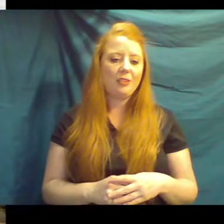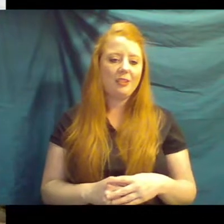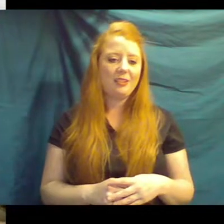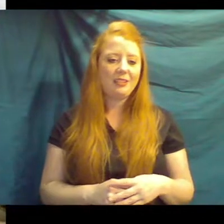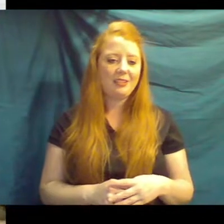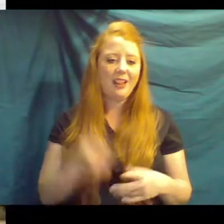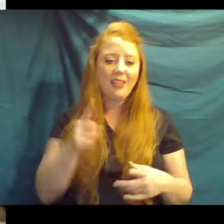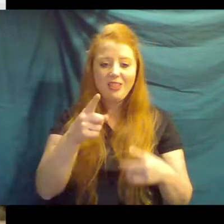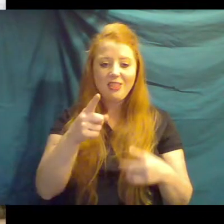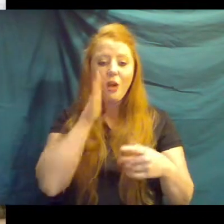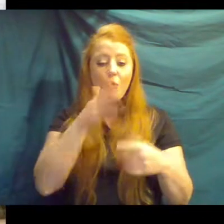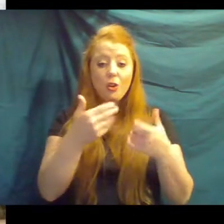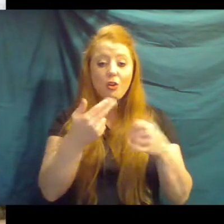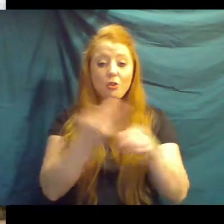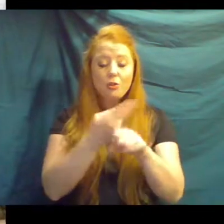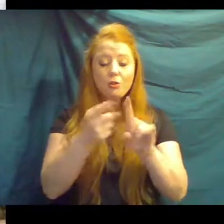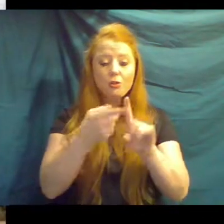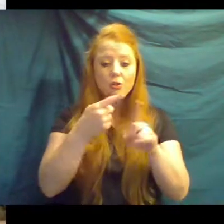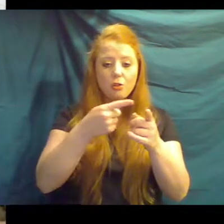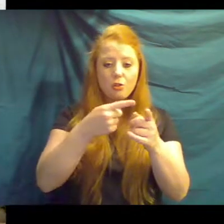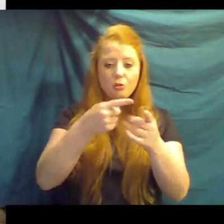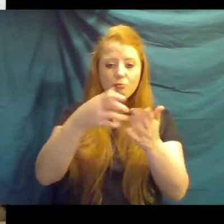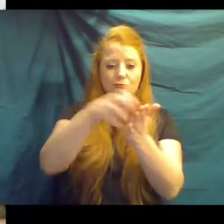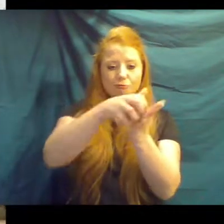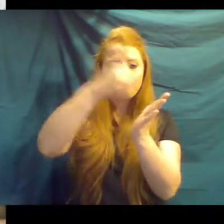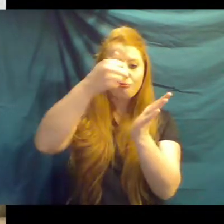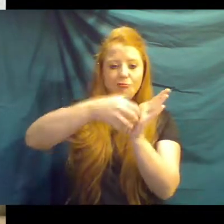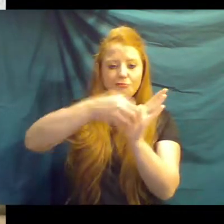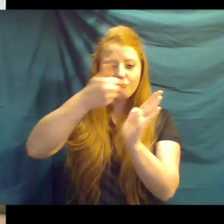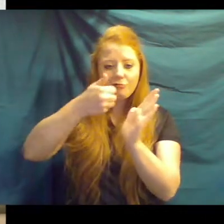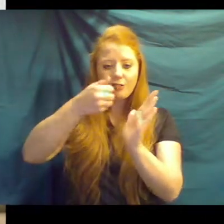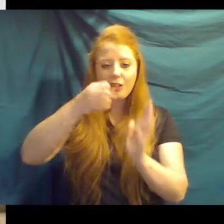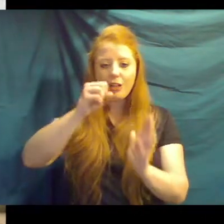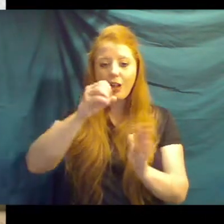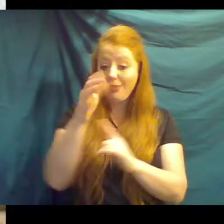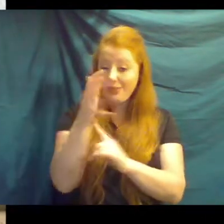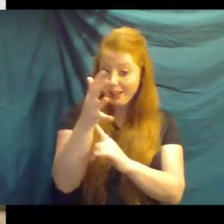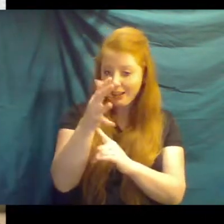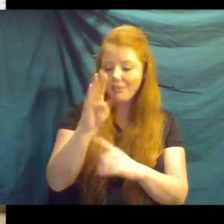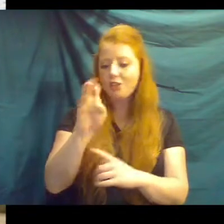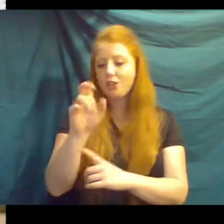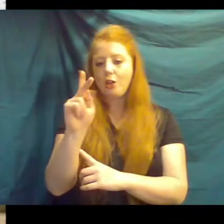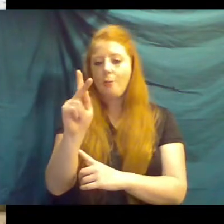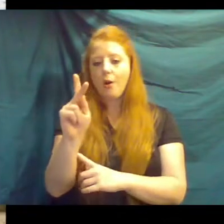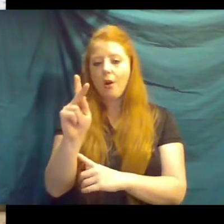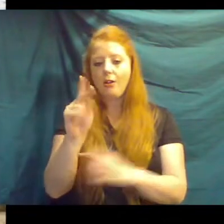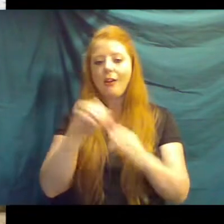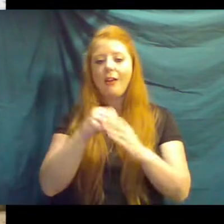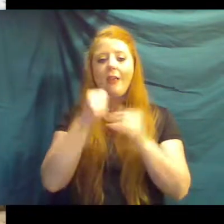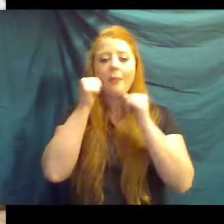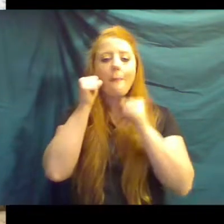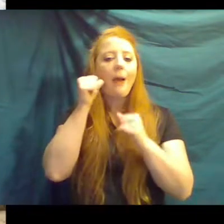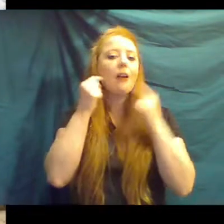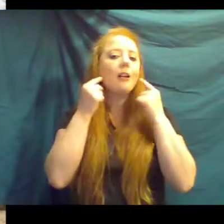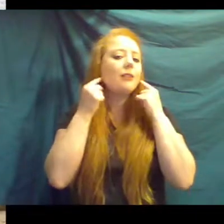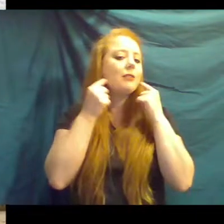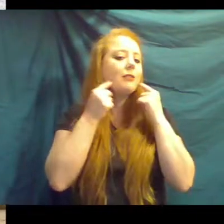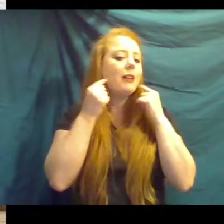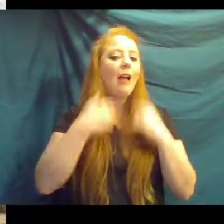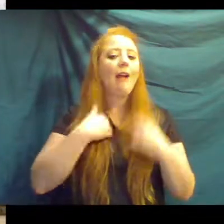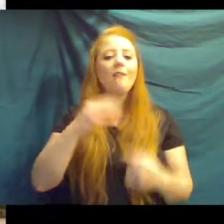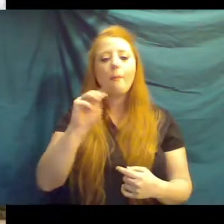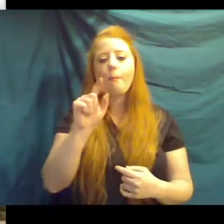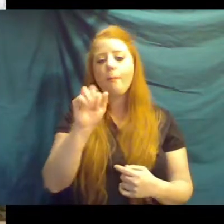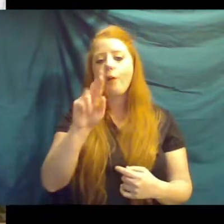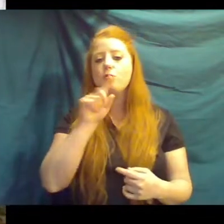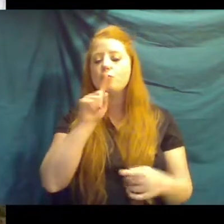use that to scrape the leaves and the bark off of the twigs that they're eating. But in the back, they do have molars that are really